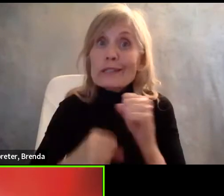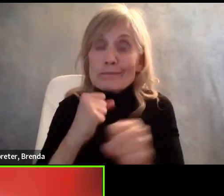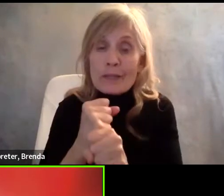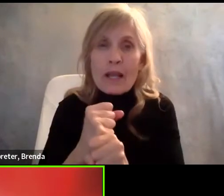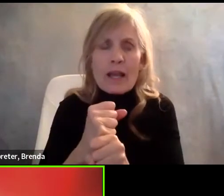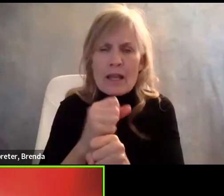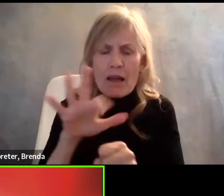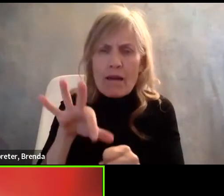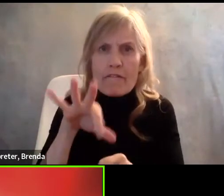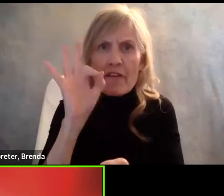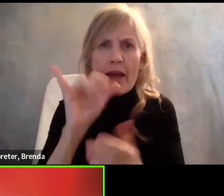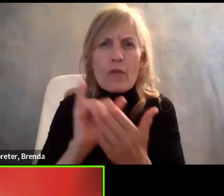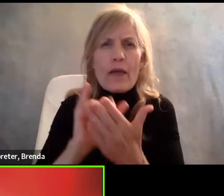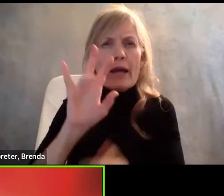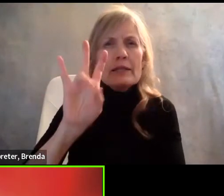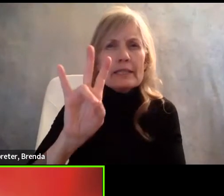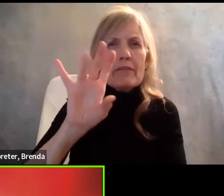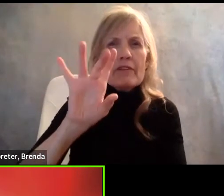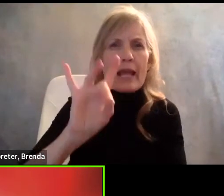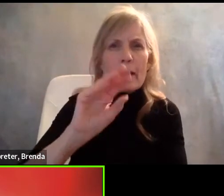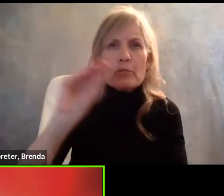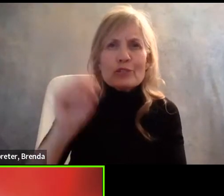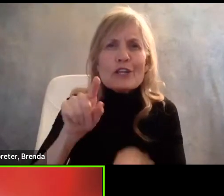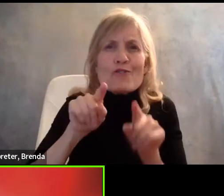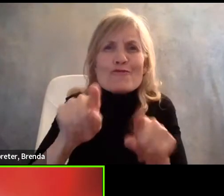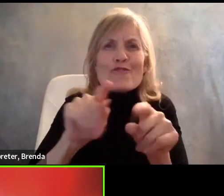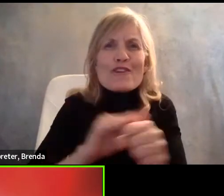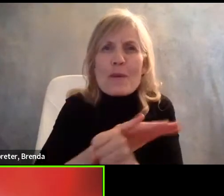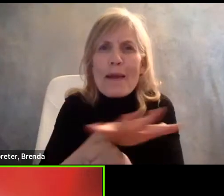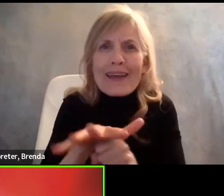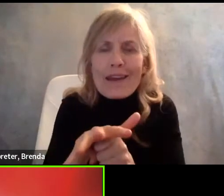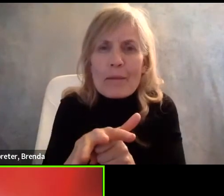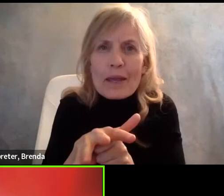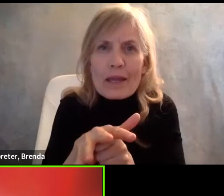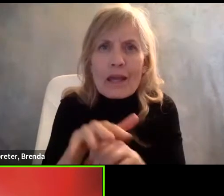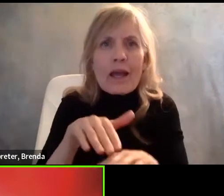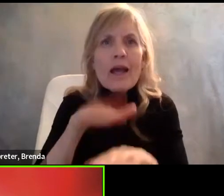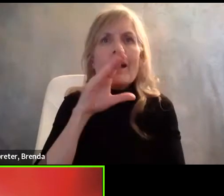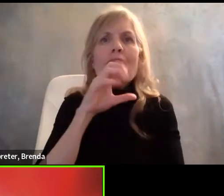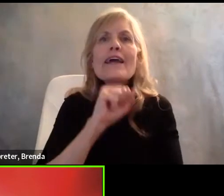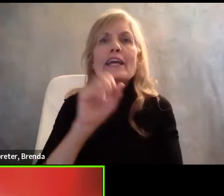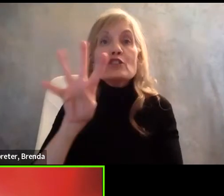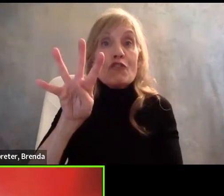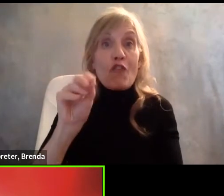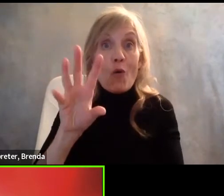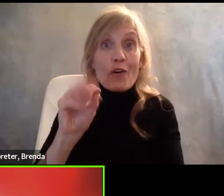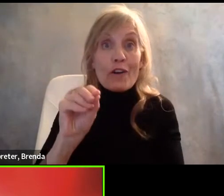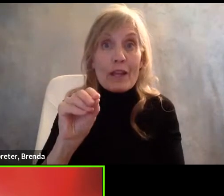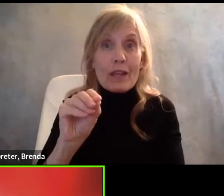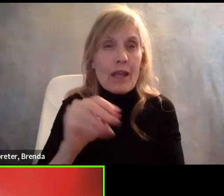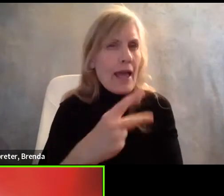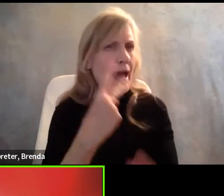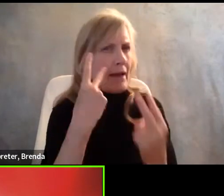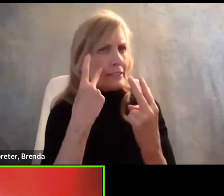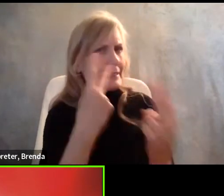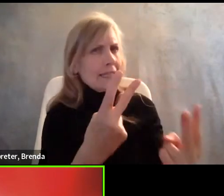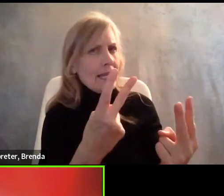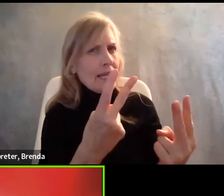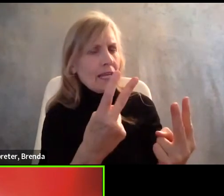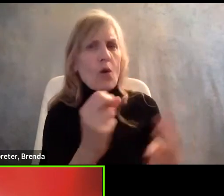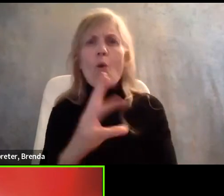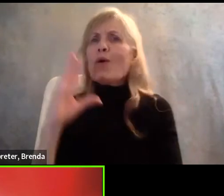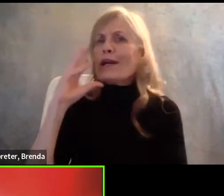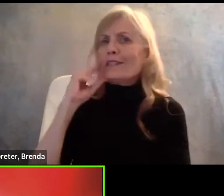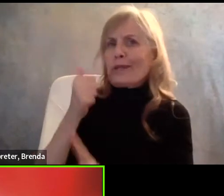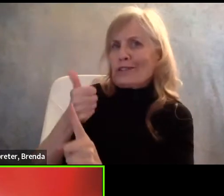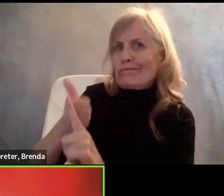that 78% of workers over the age of 40 had either seen or had experienced age discrimination